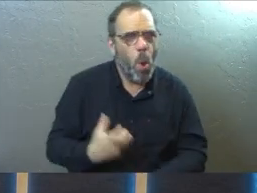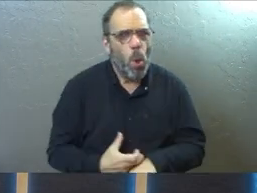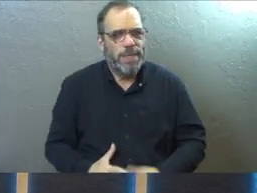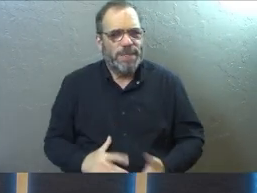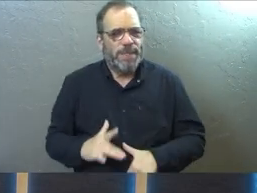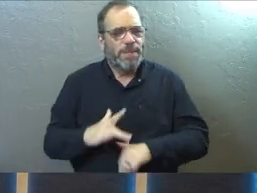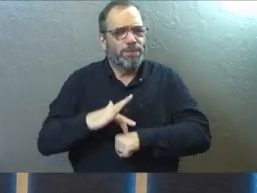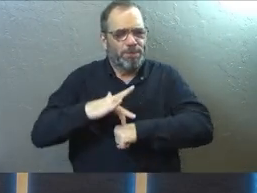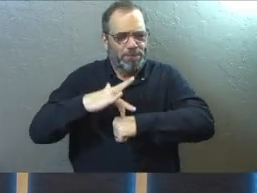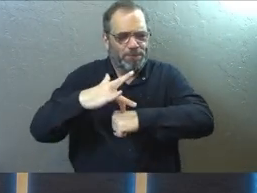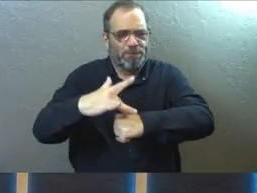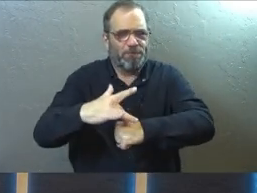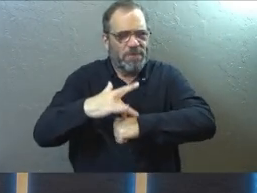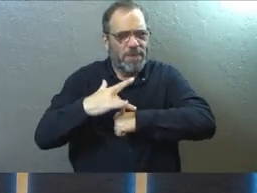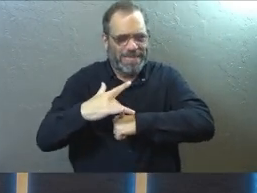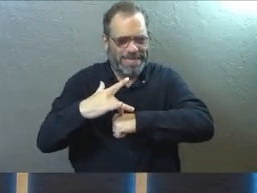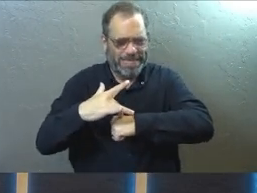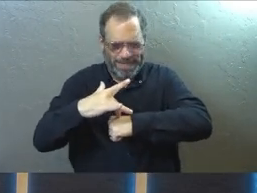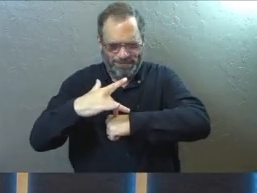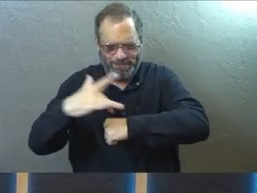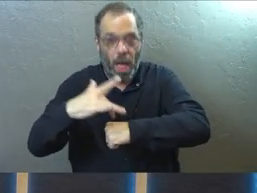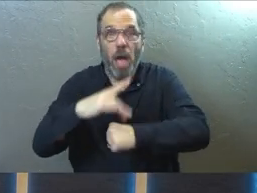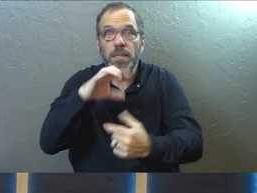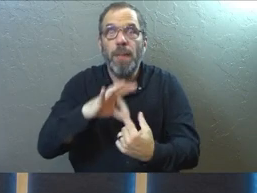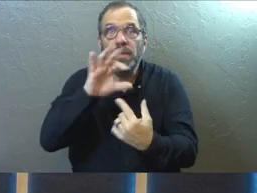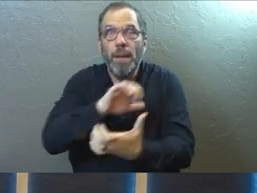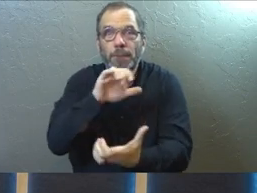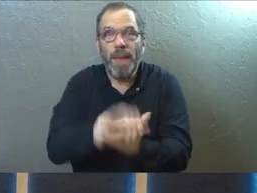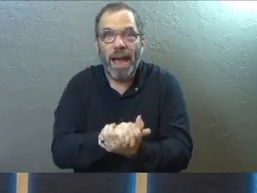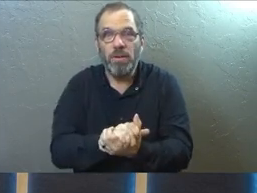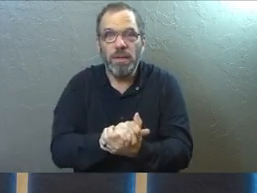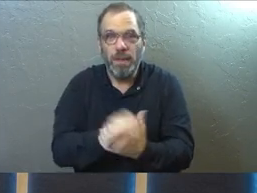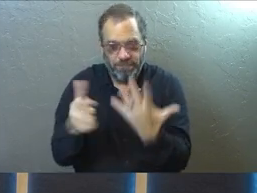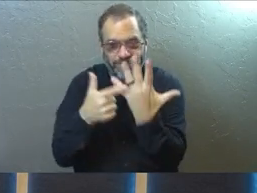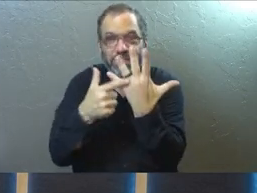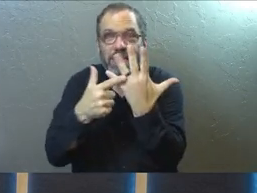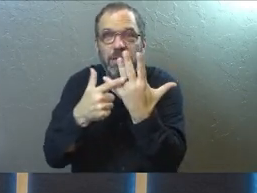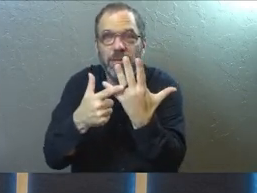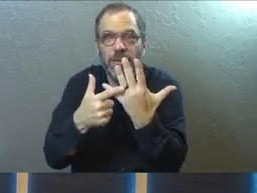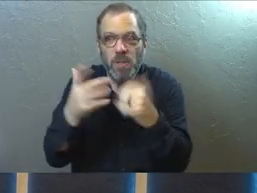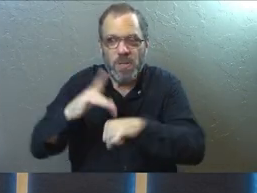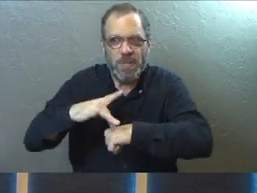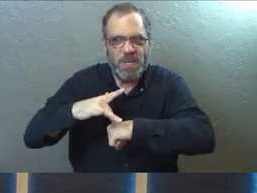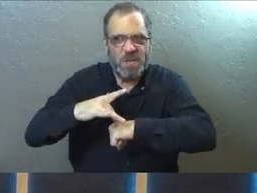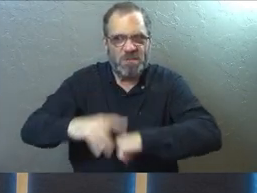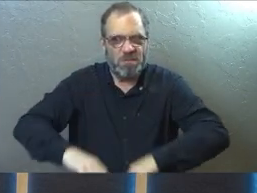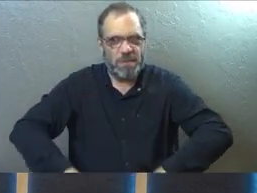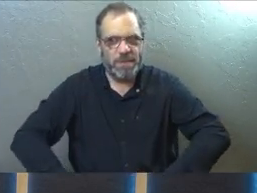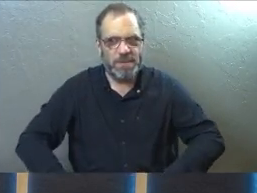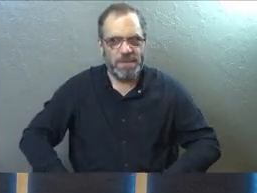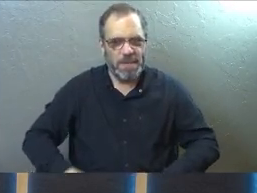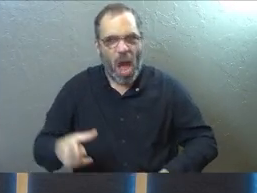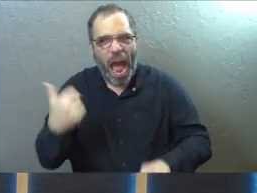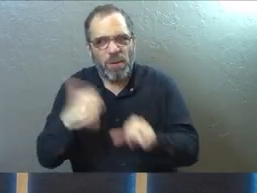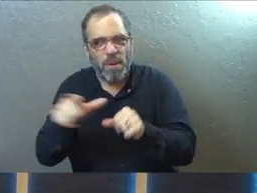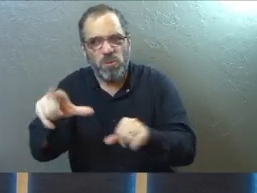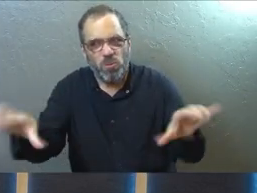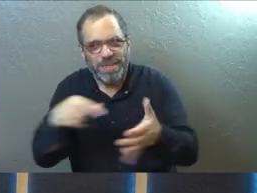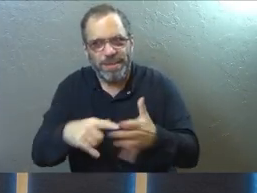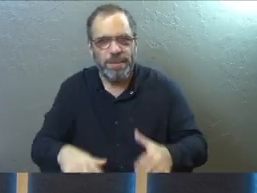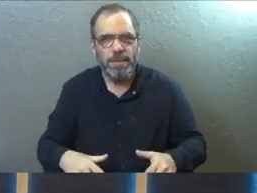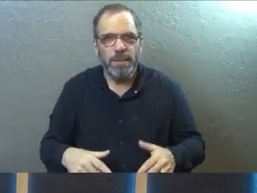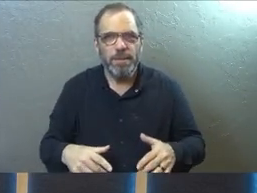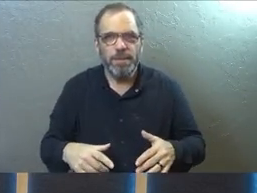hard time letting go of grudges. We have a hard time, especially in our marriages, letting go of stuff. And it makes no logical sense.